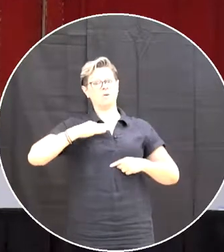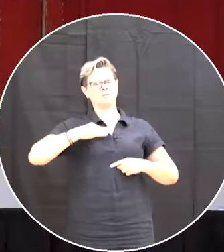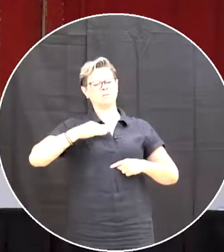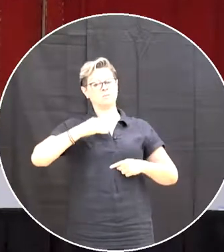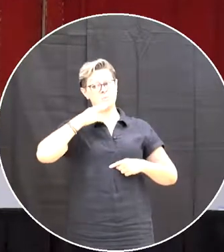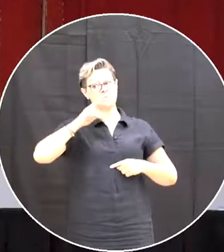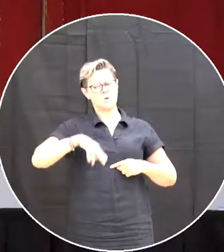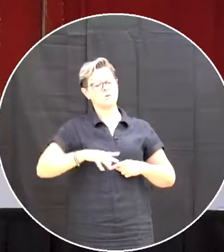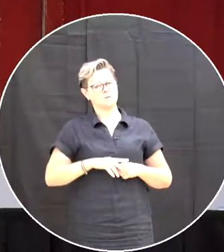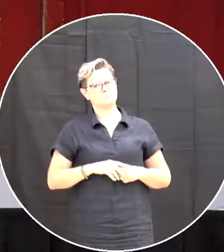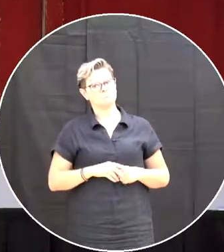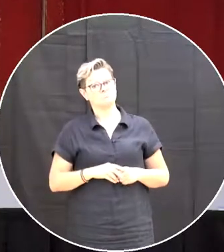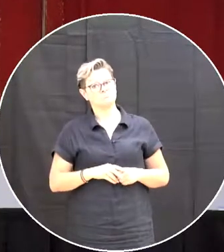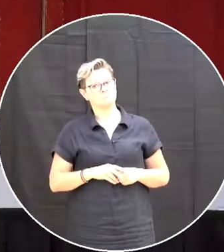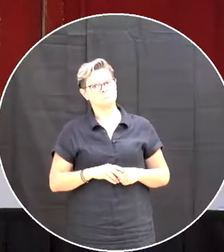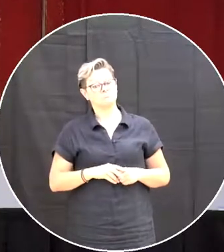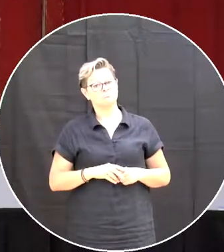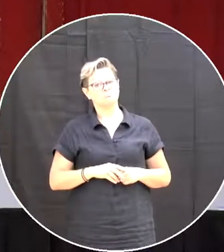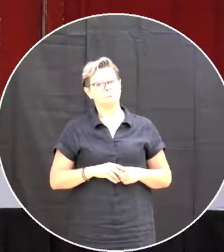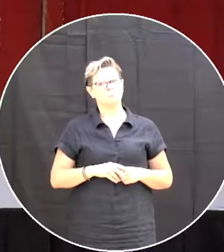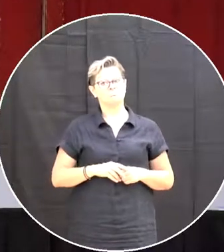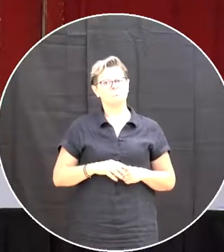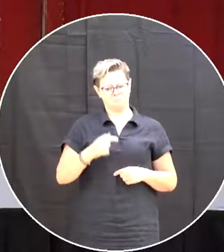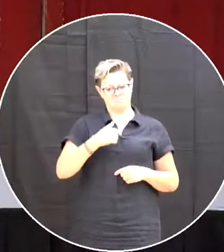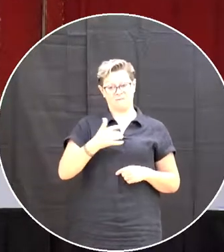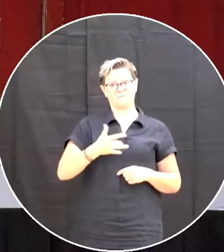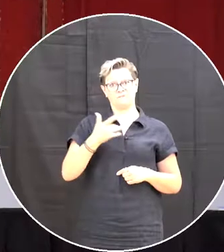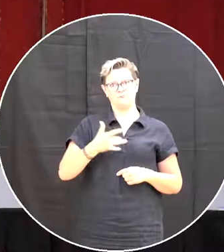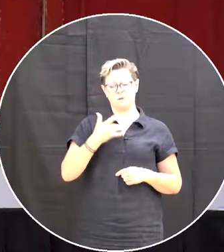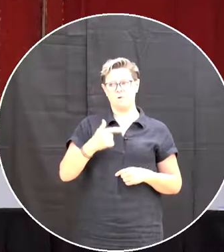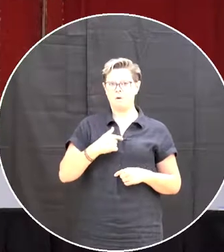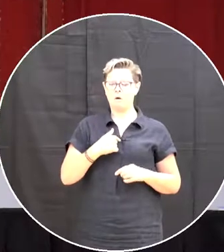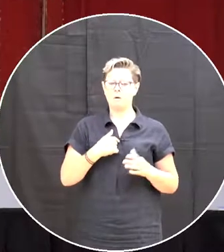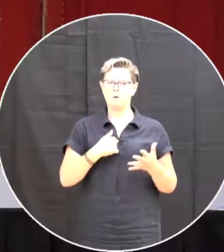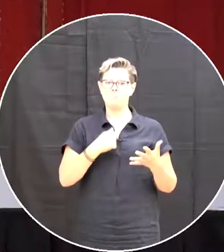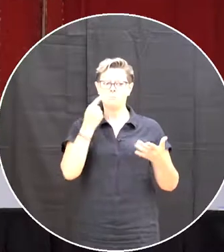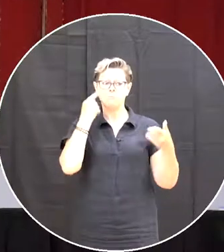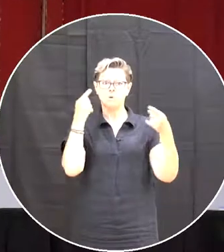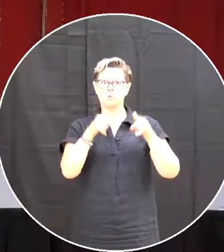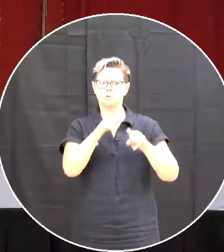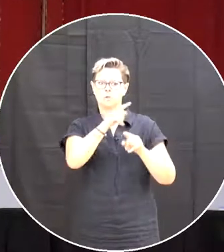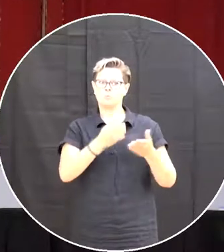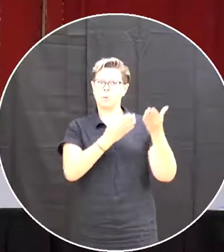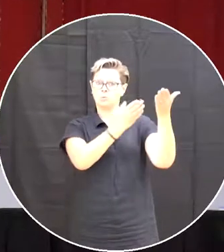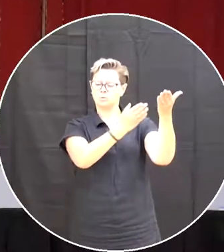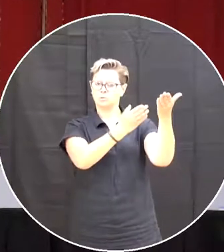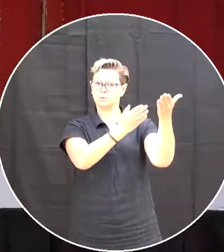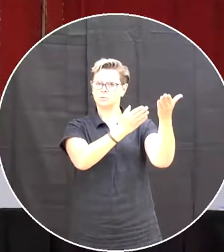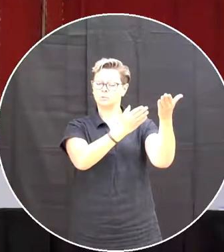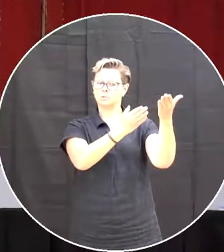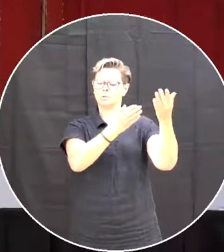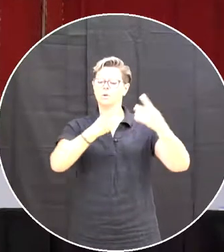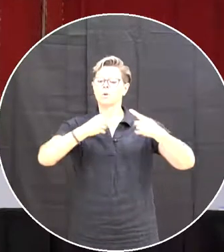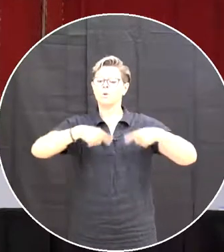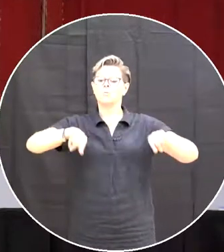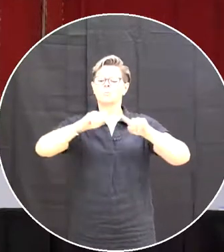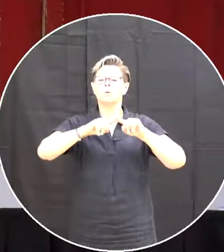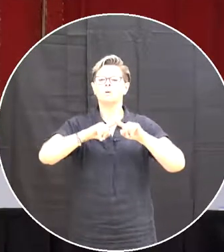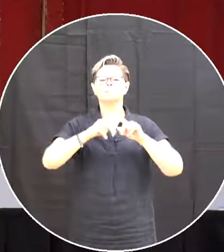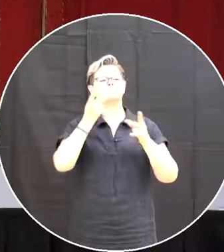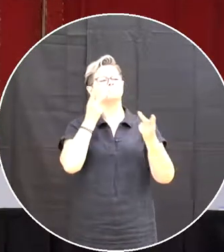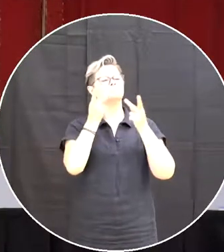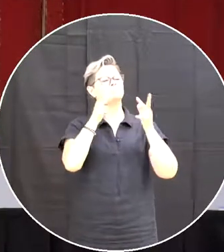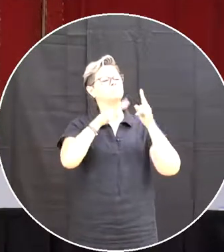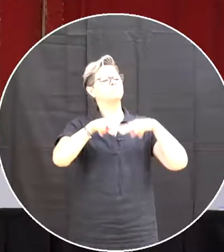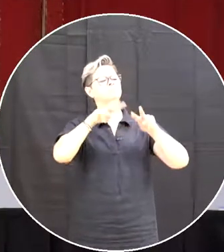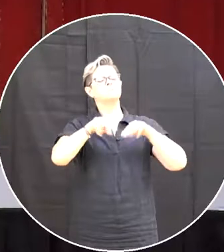i think that and i speak in favor of the motion when we look at uh six meetings that are being